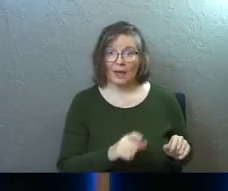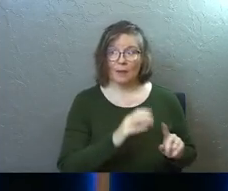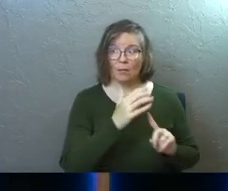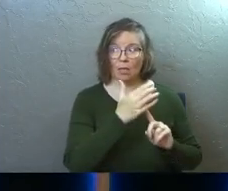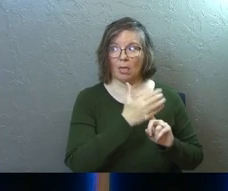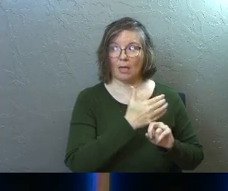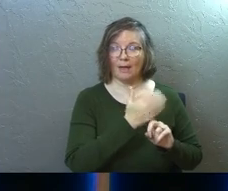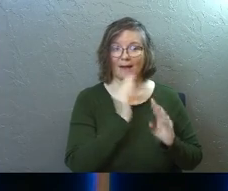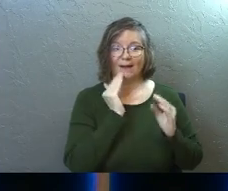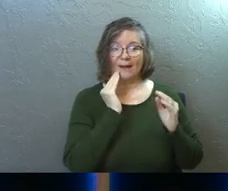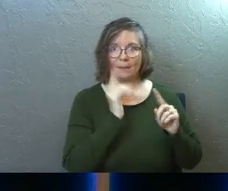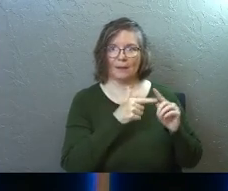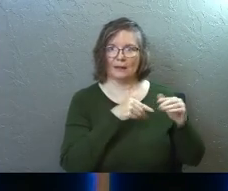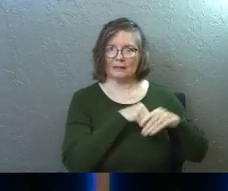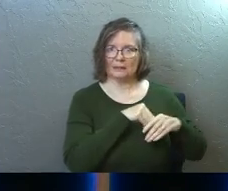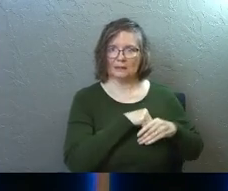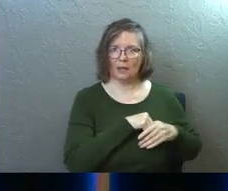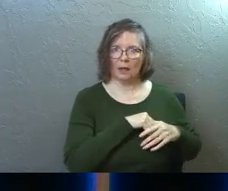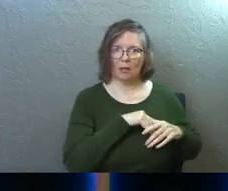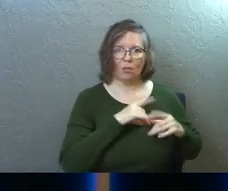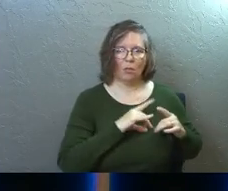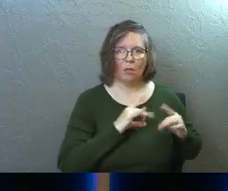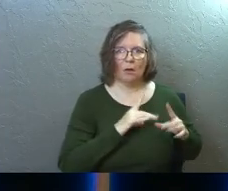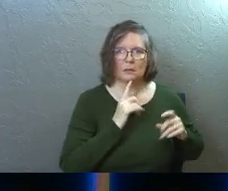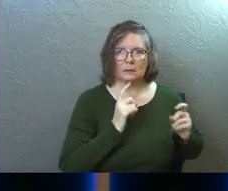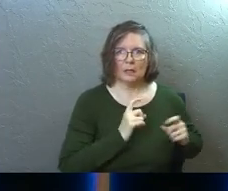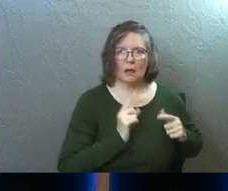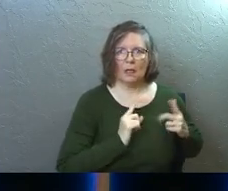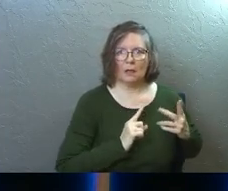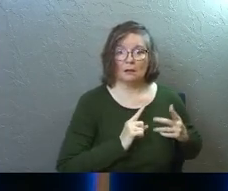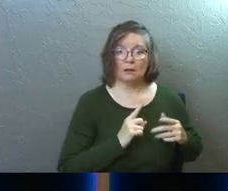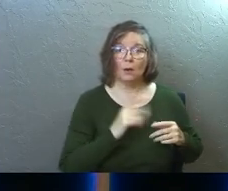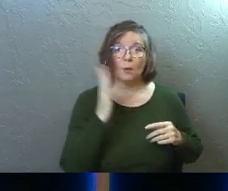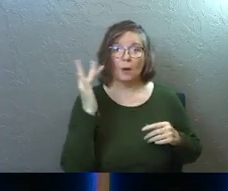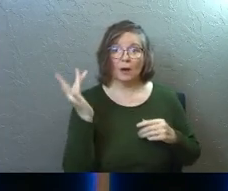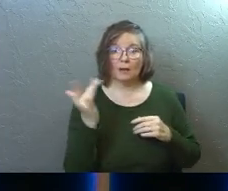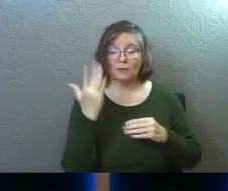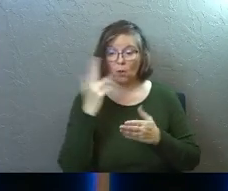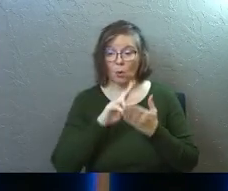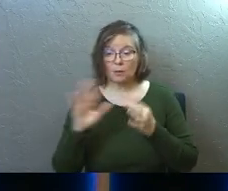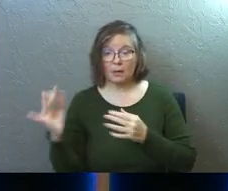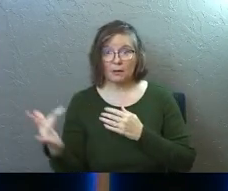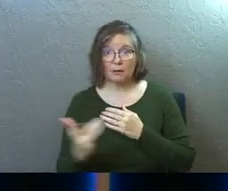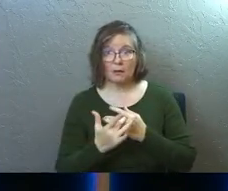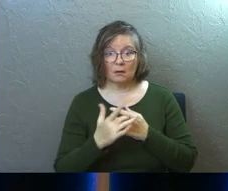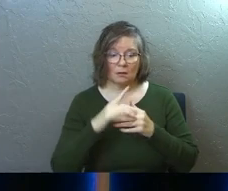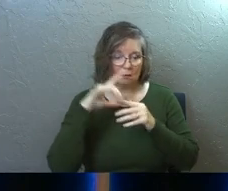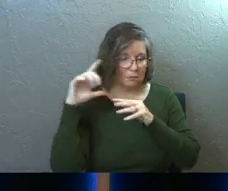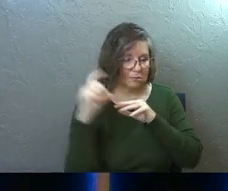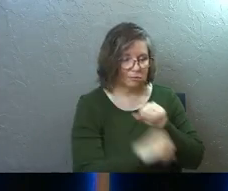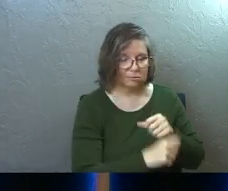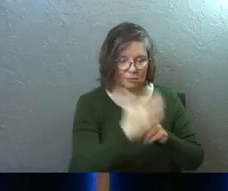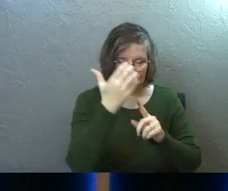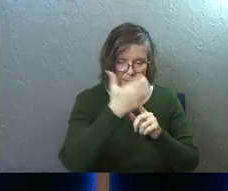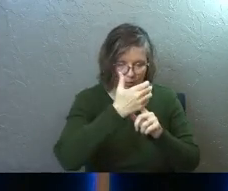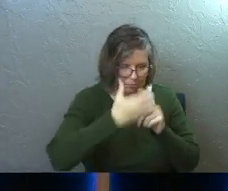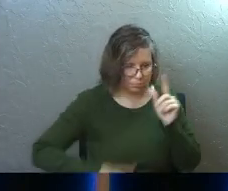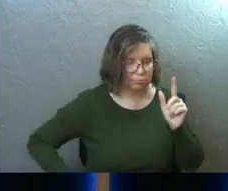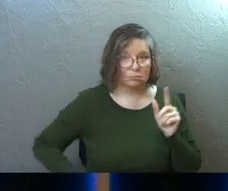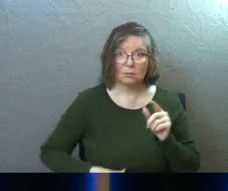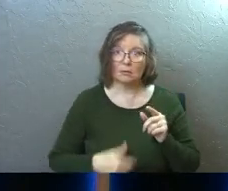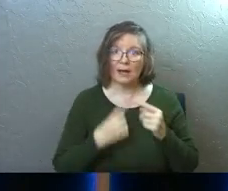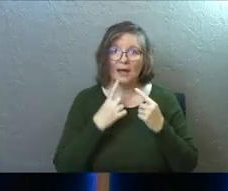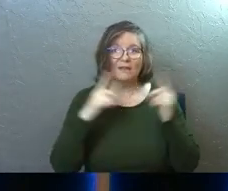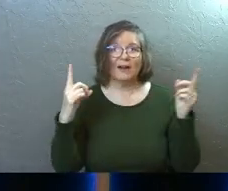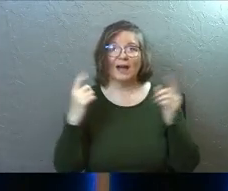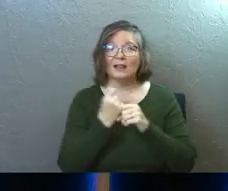why. It's because you're finally getting free. It's because the illusion you've been living under that you're this really good Christian person